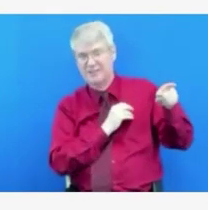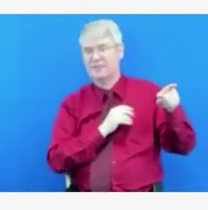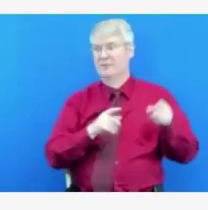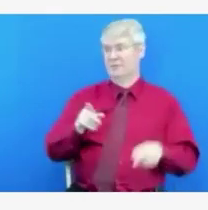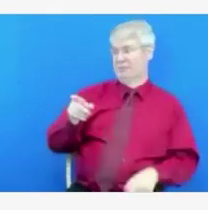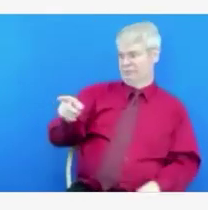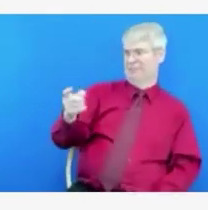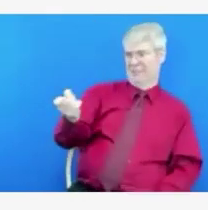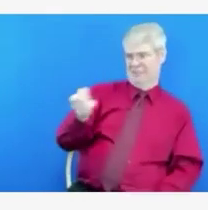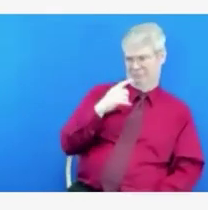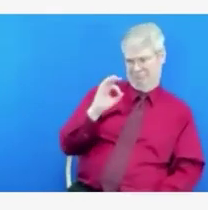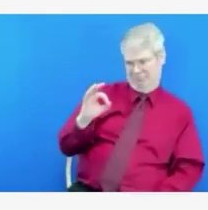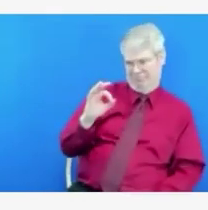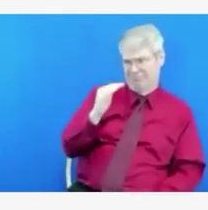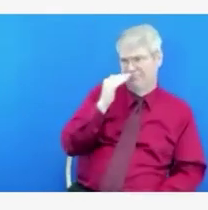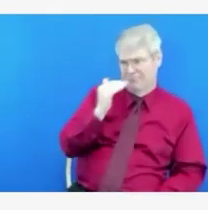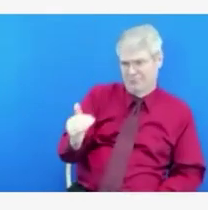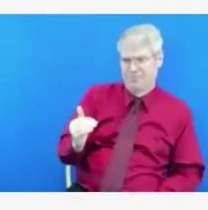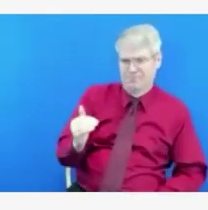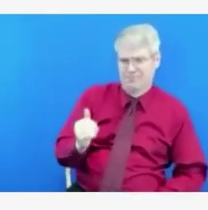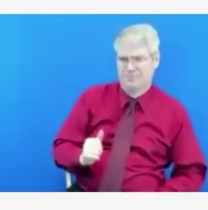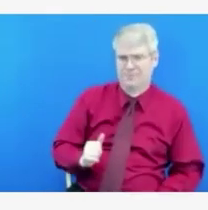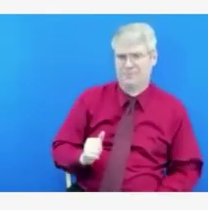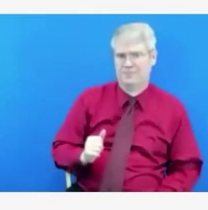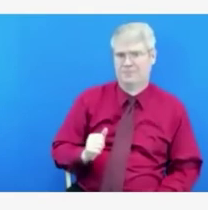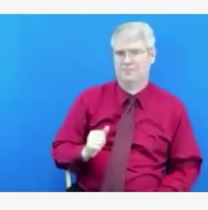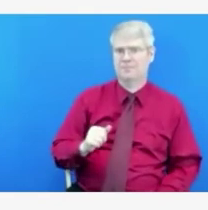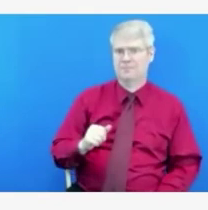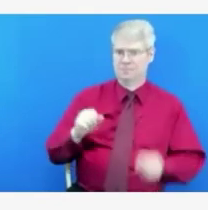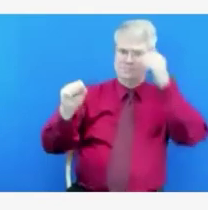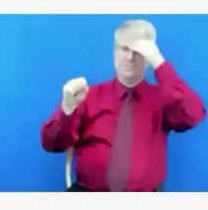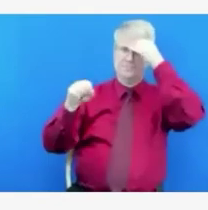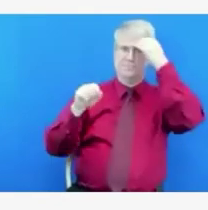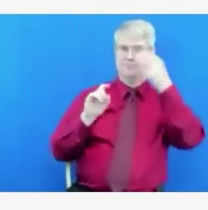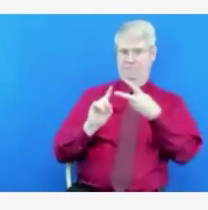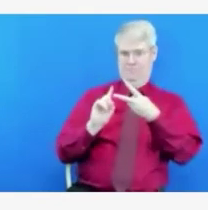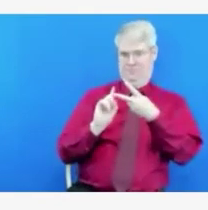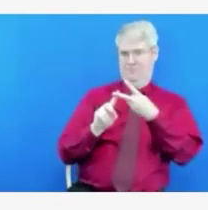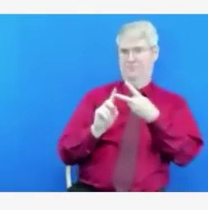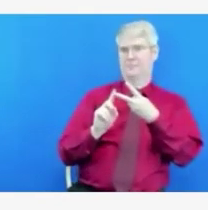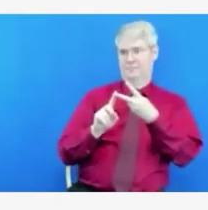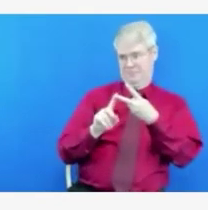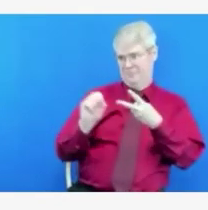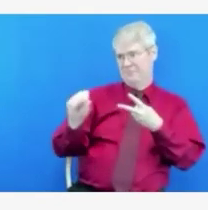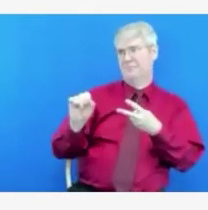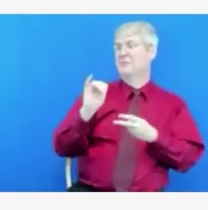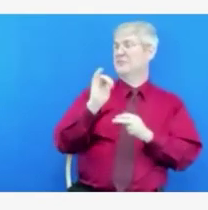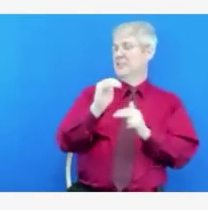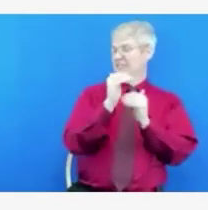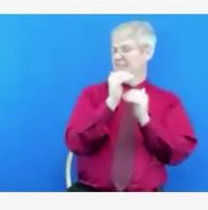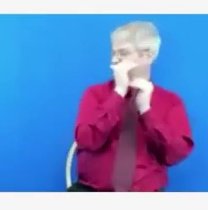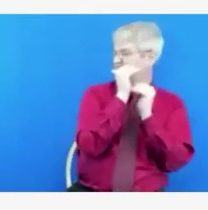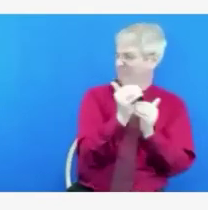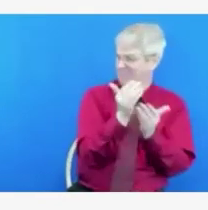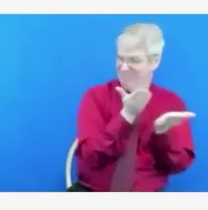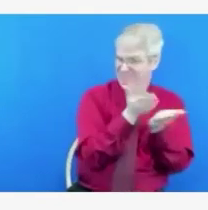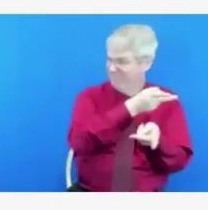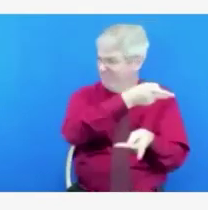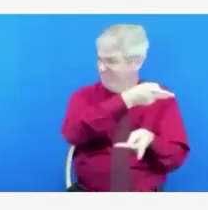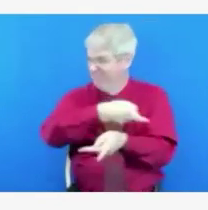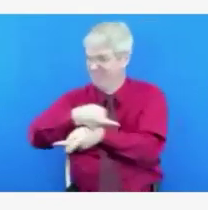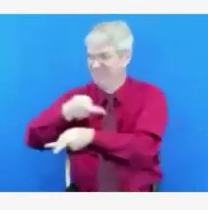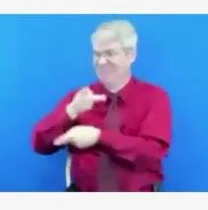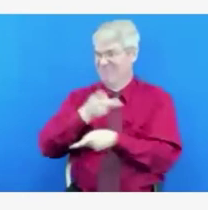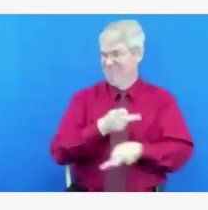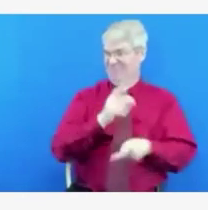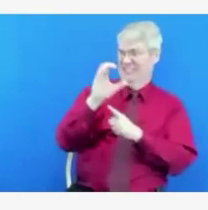All of us would like to get out of crisis standards of care as quickly as possible. None of us really wanted to be here in the first place. However, what will